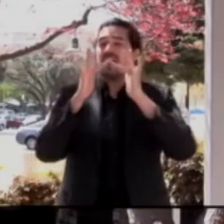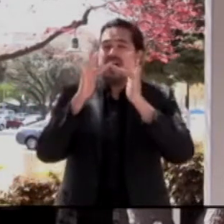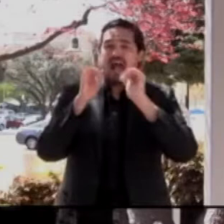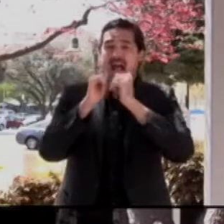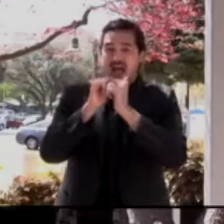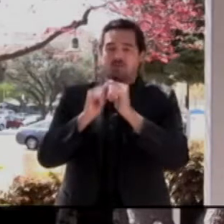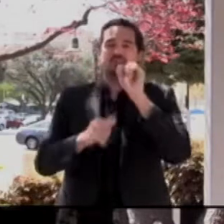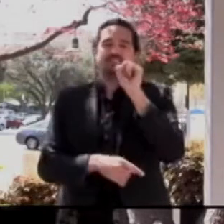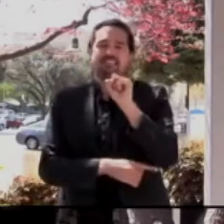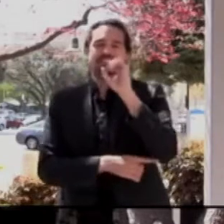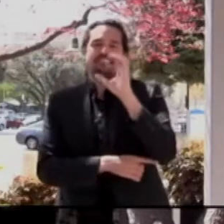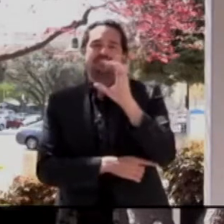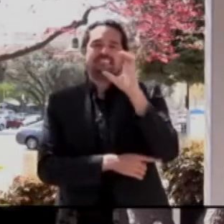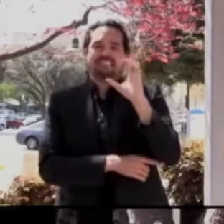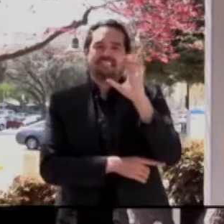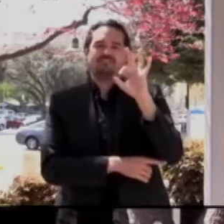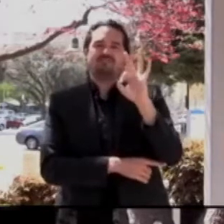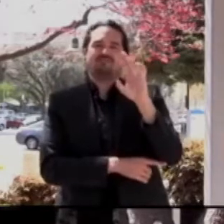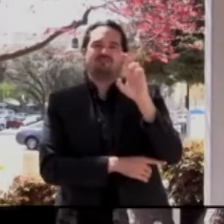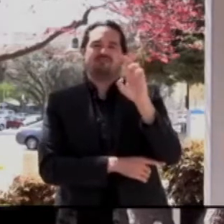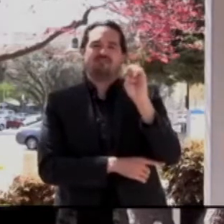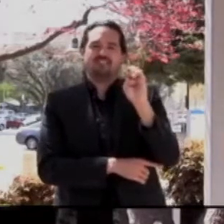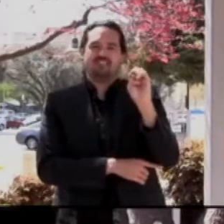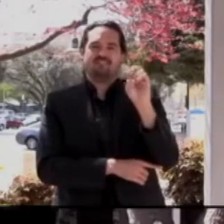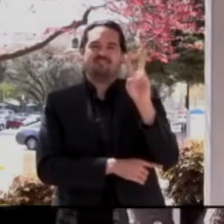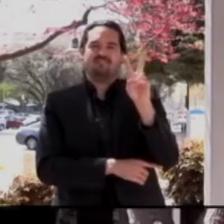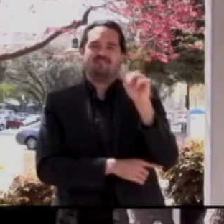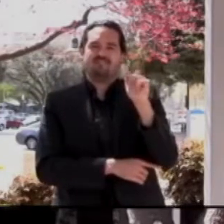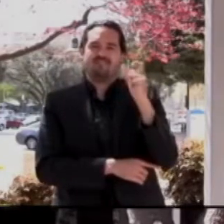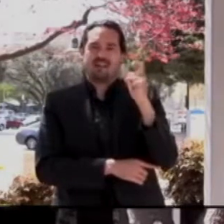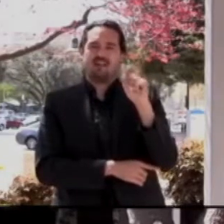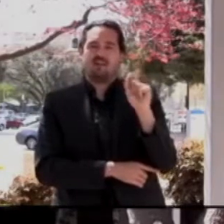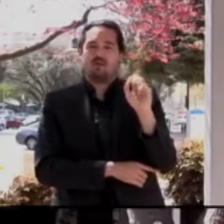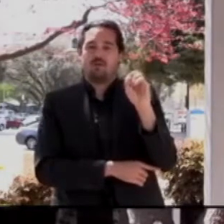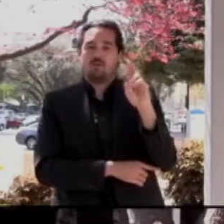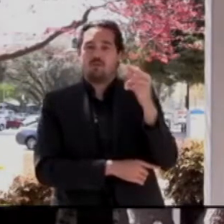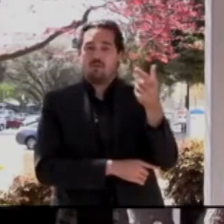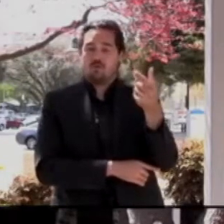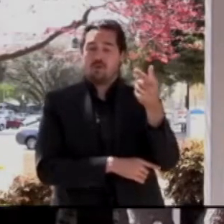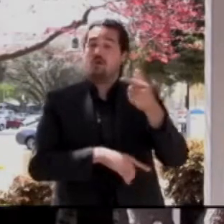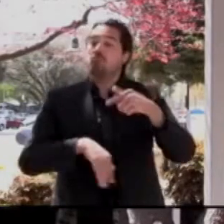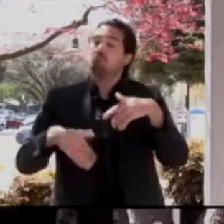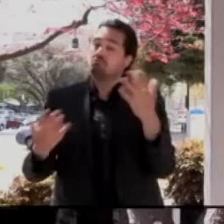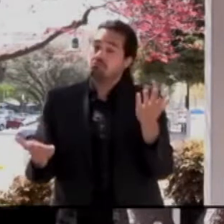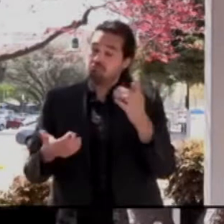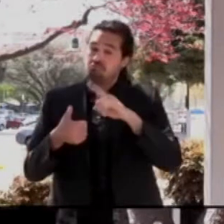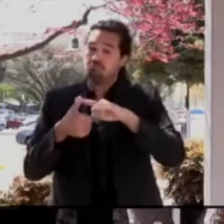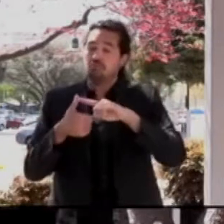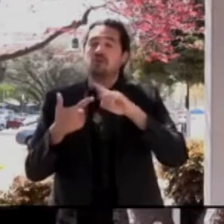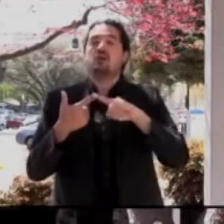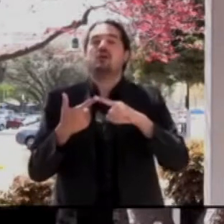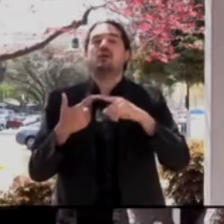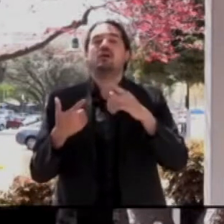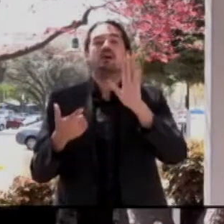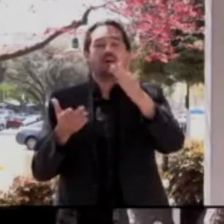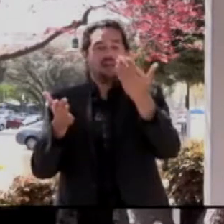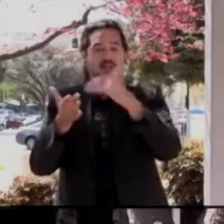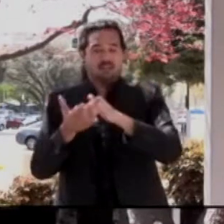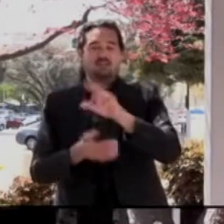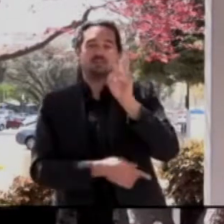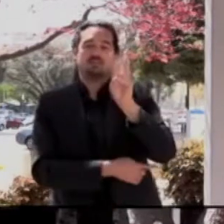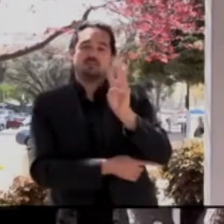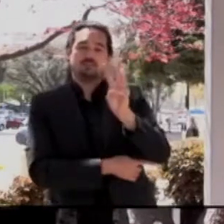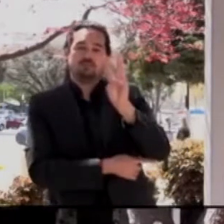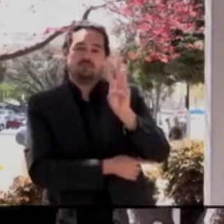sccfreevax.org, that's S-C-C-F-R-E-E